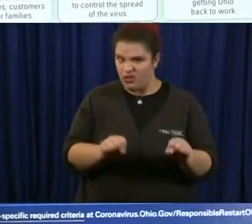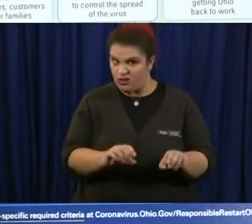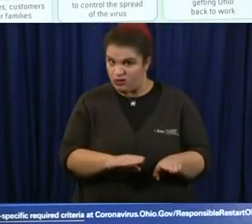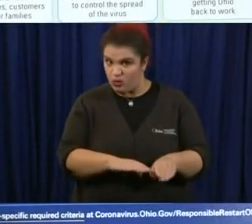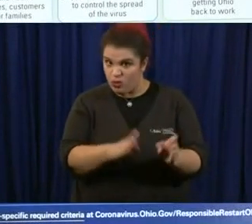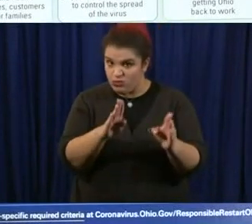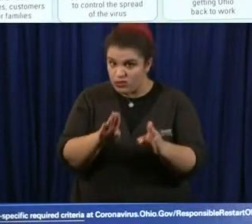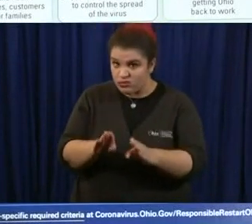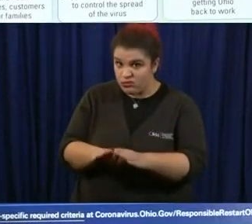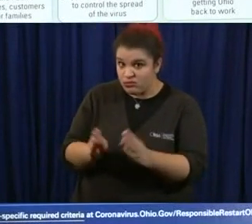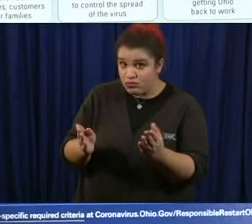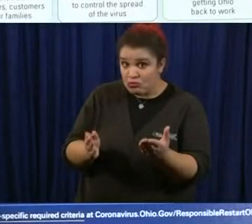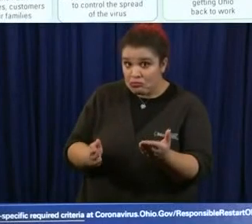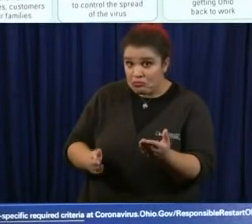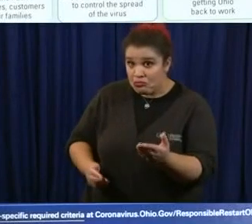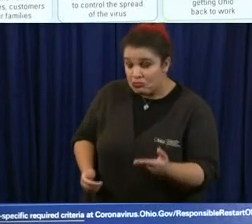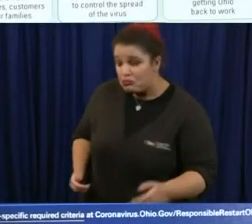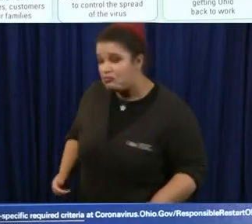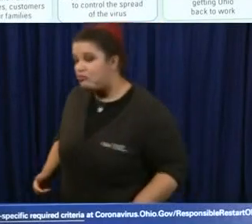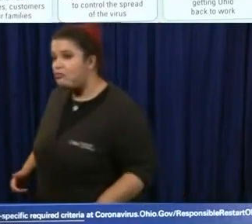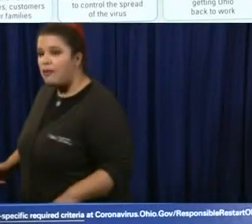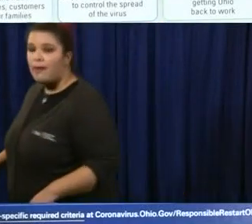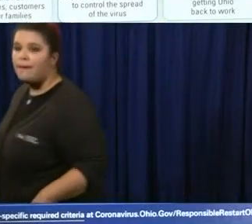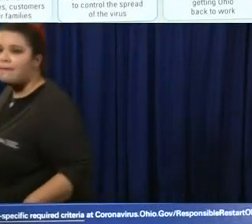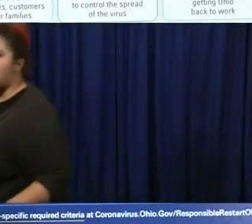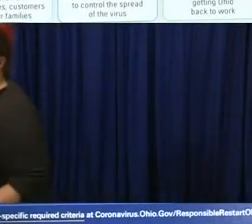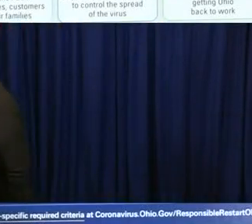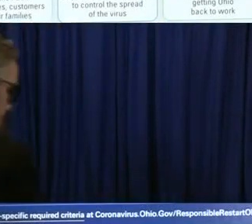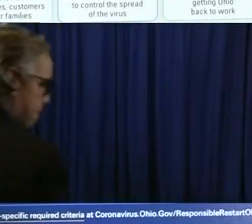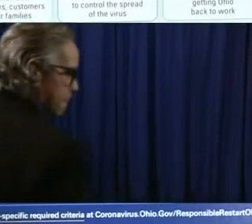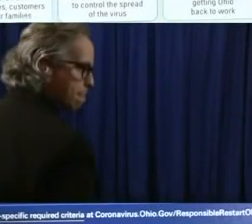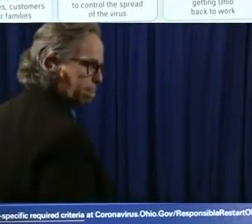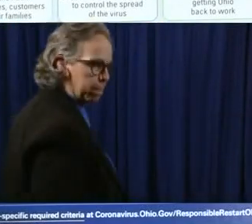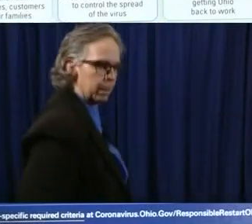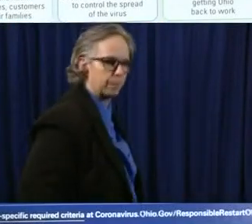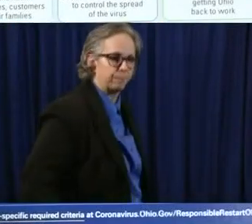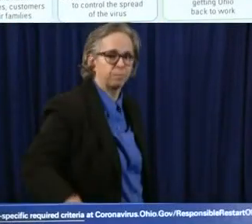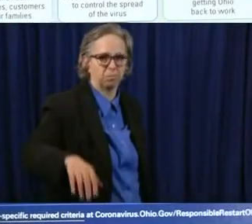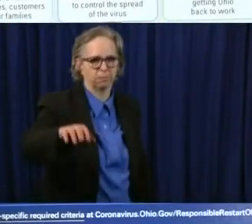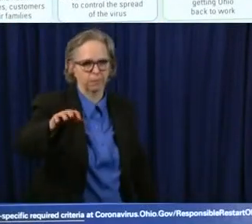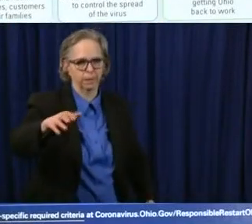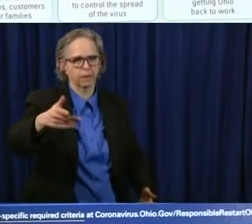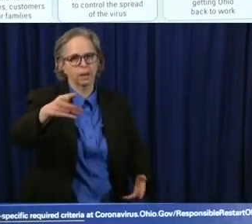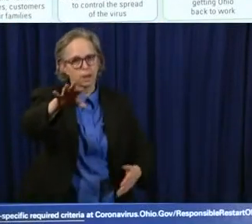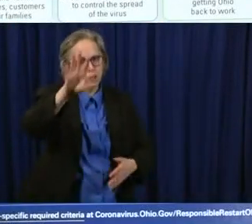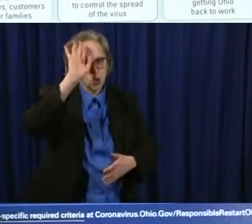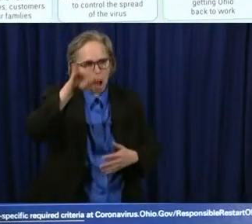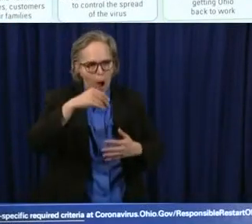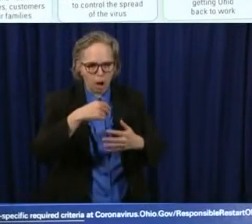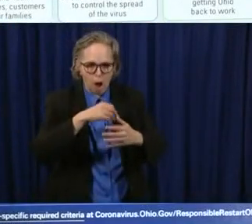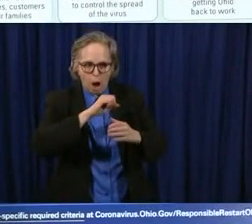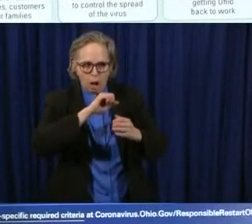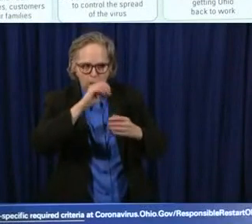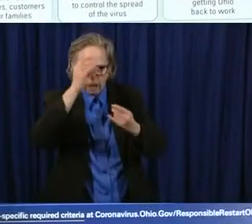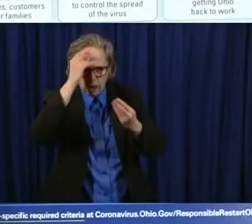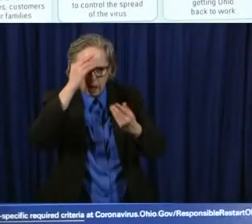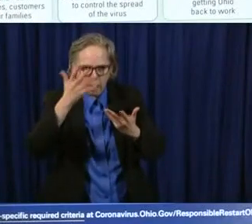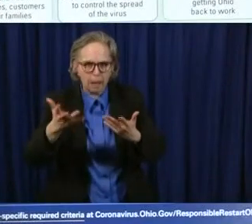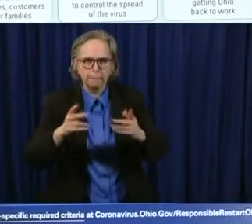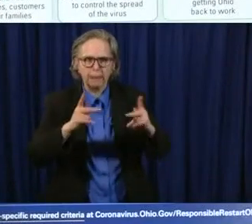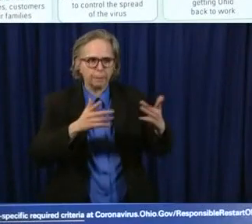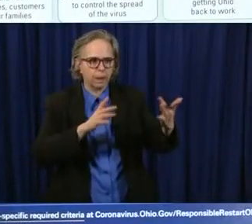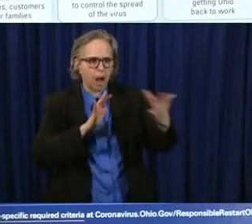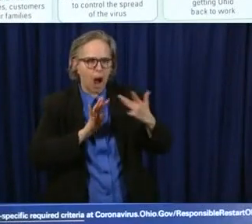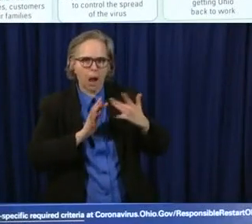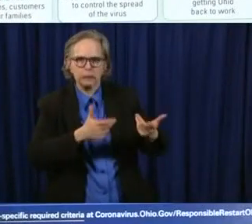we've certainly looked at about everything uh because we hear from people and you know i've gotten texts emails uh